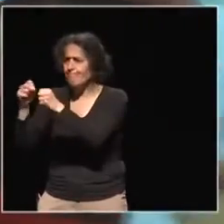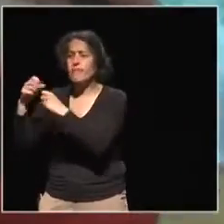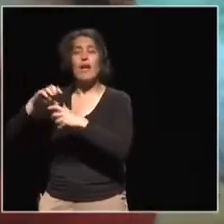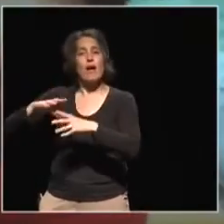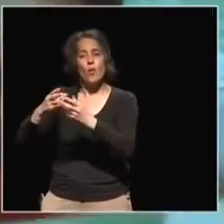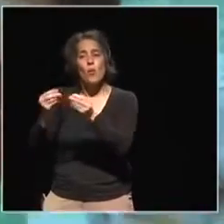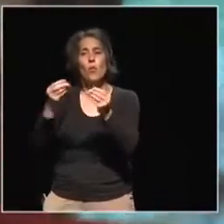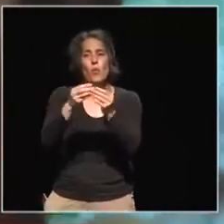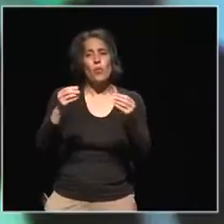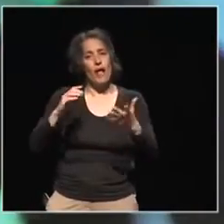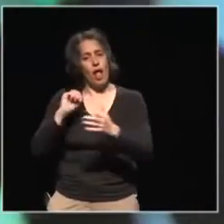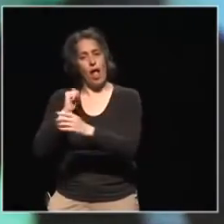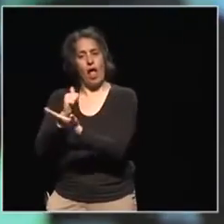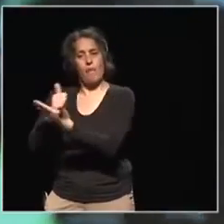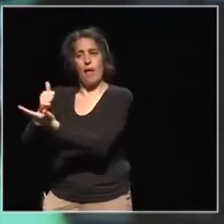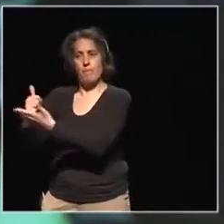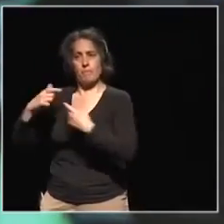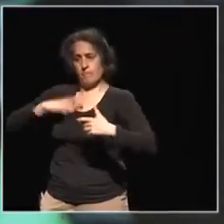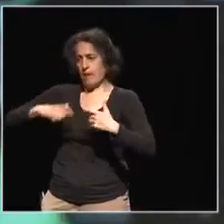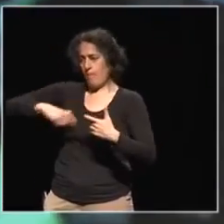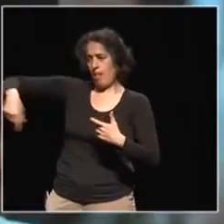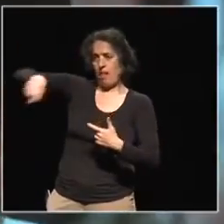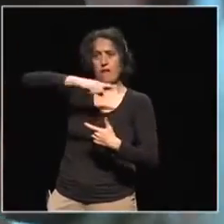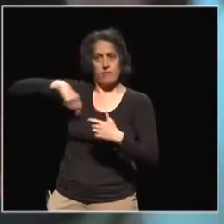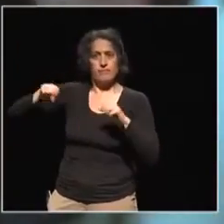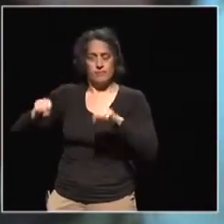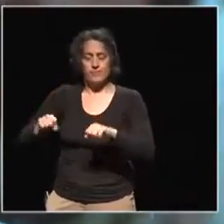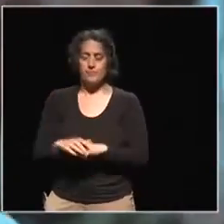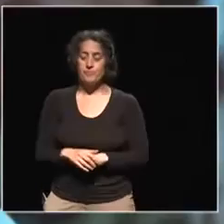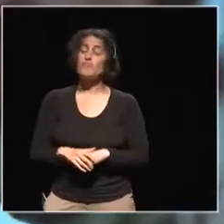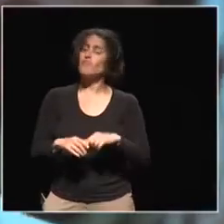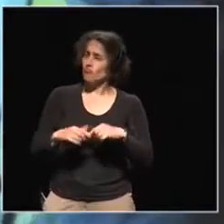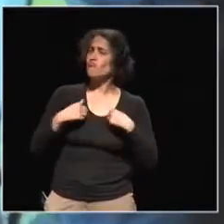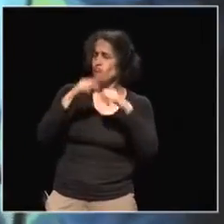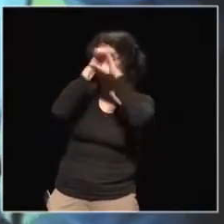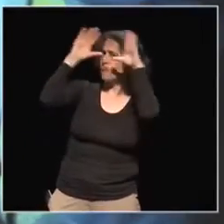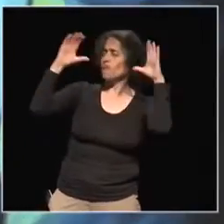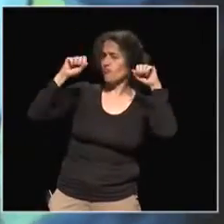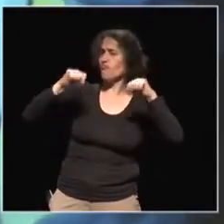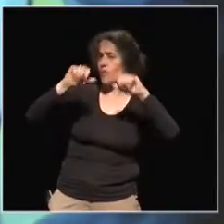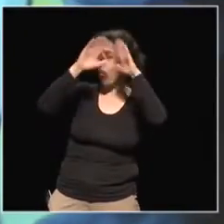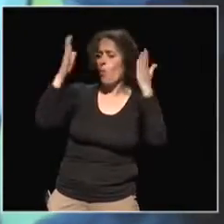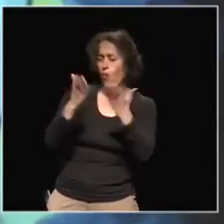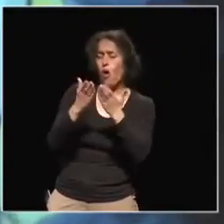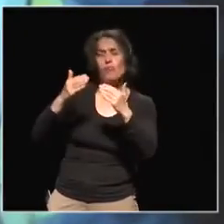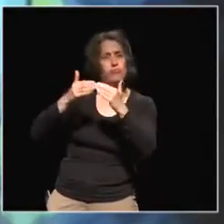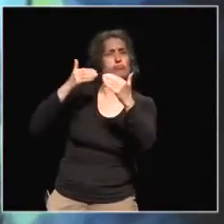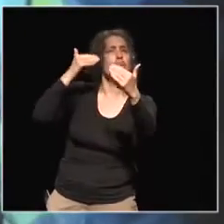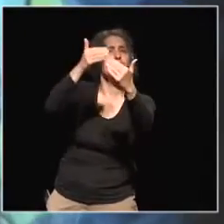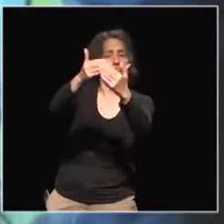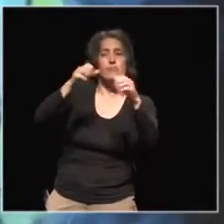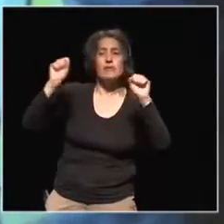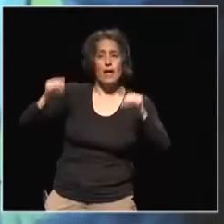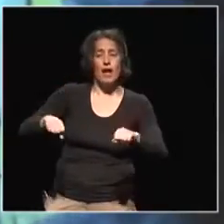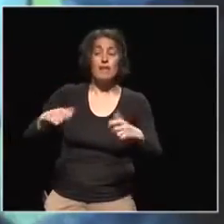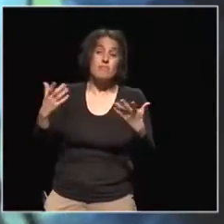the metanarrative. I do believe in a World Citizens Movement because it's already existing. The only thing that we might bring in here to the discussions